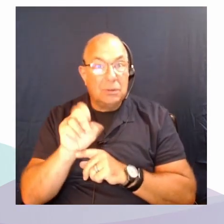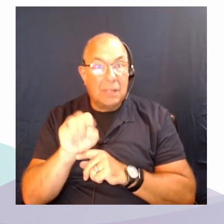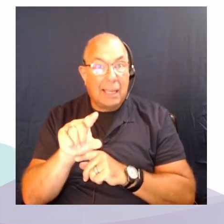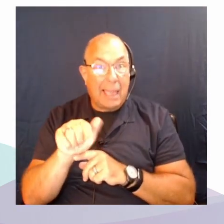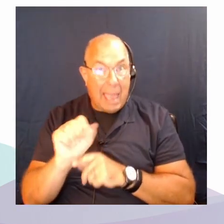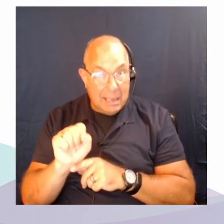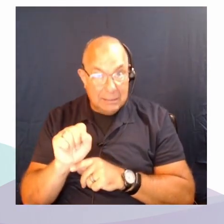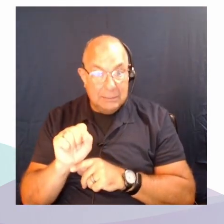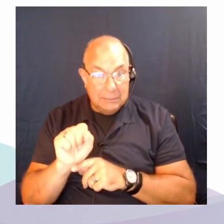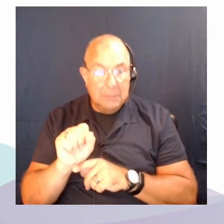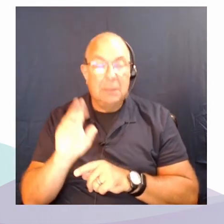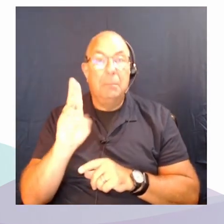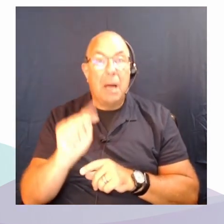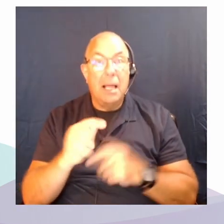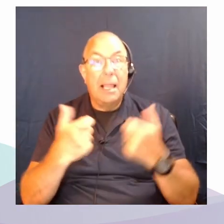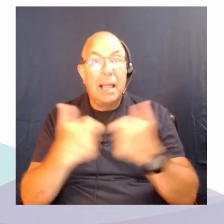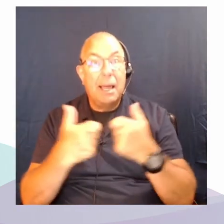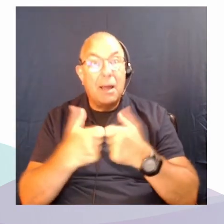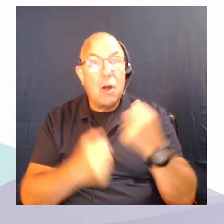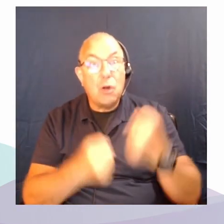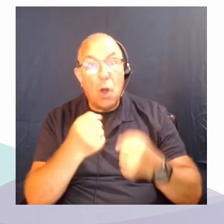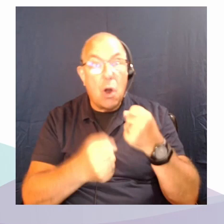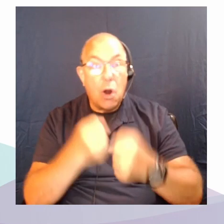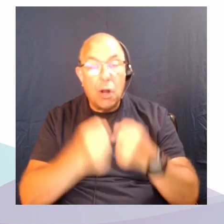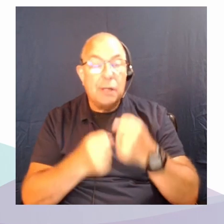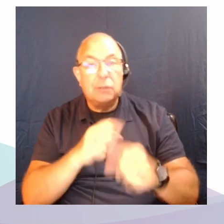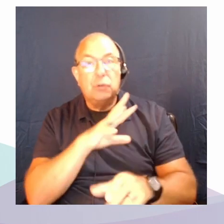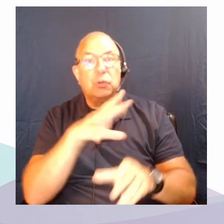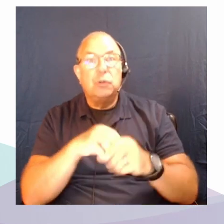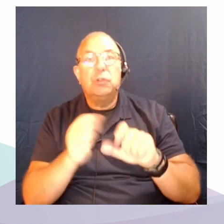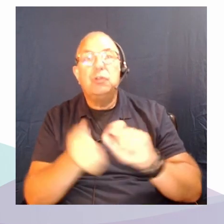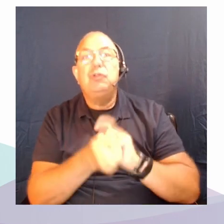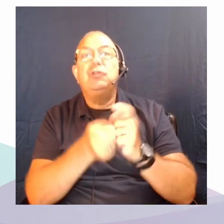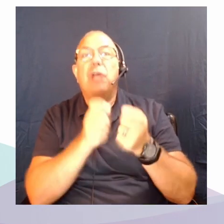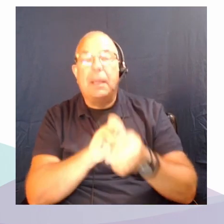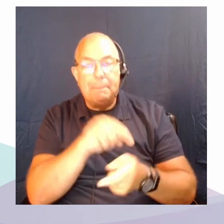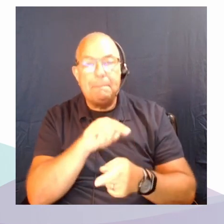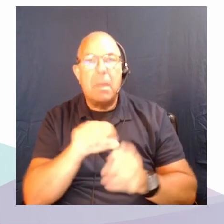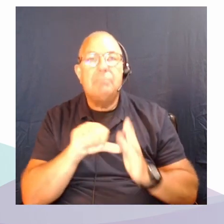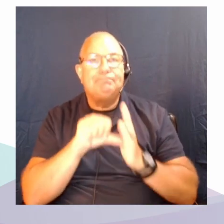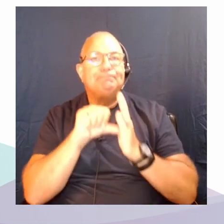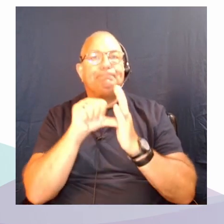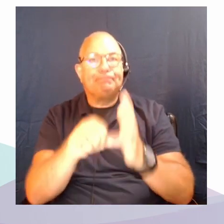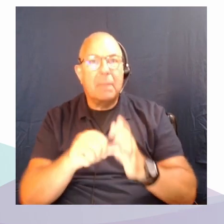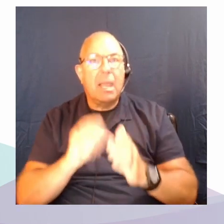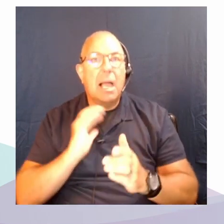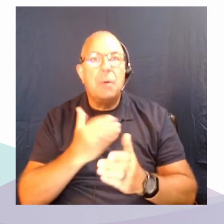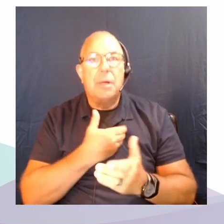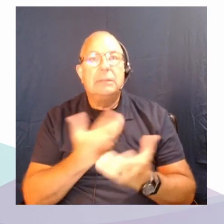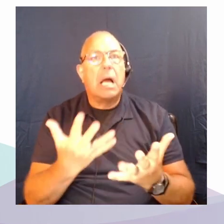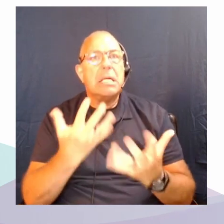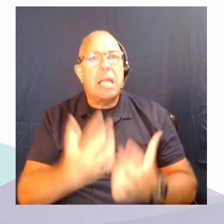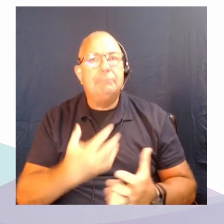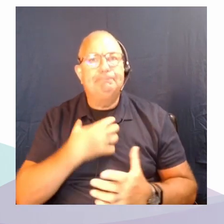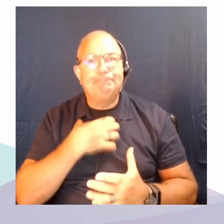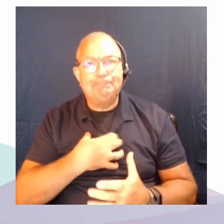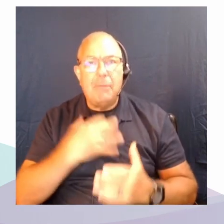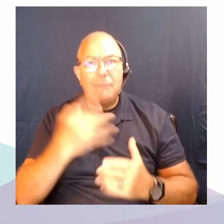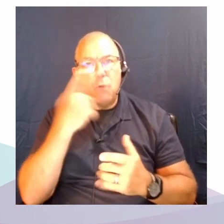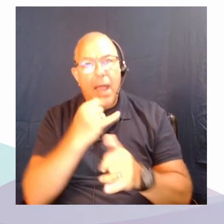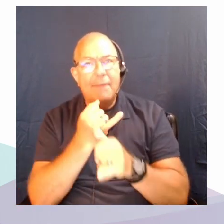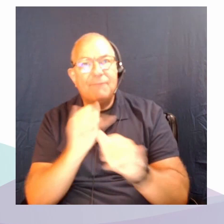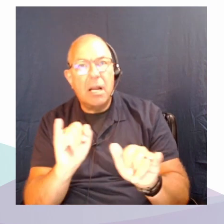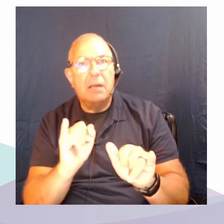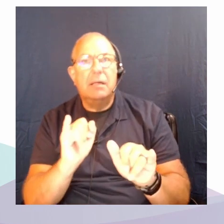electric vehicles impede change at another level because they reinforce our desire for the individual forms of, like, mobility